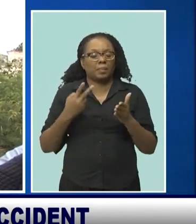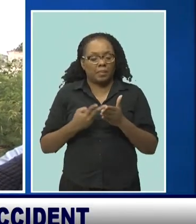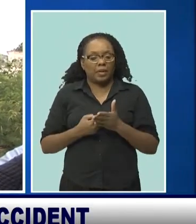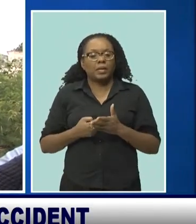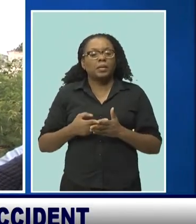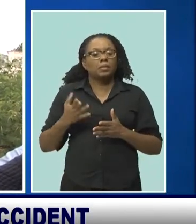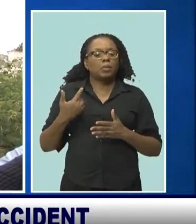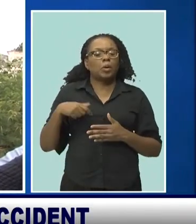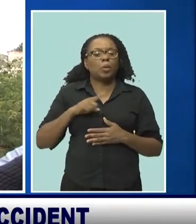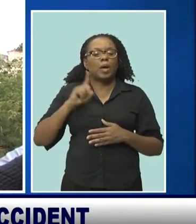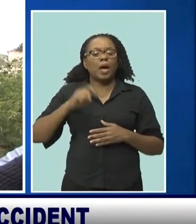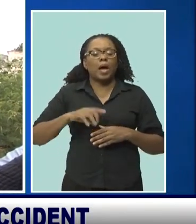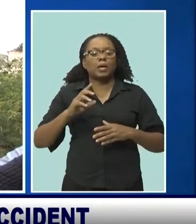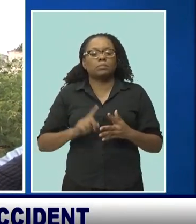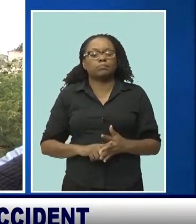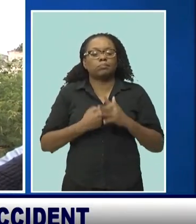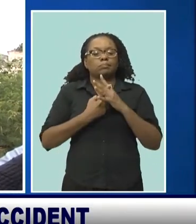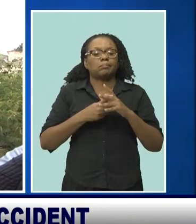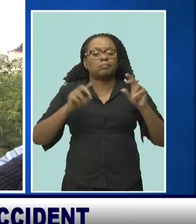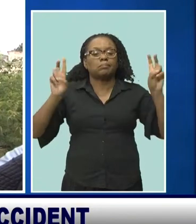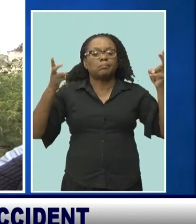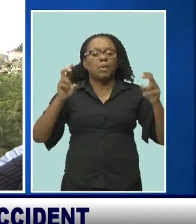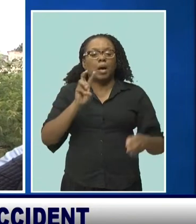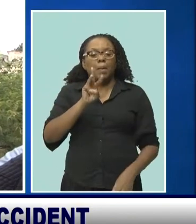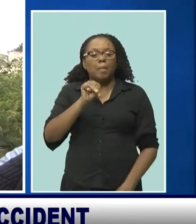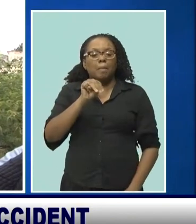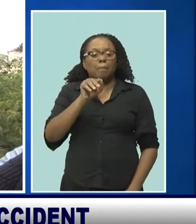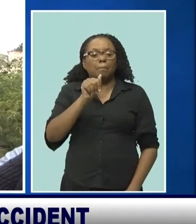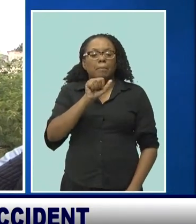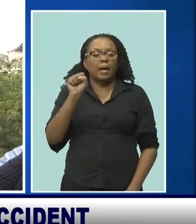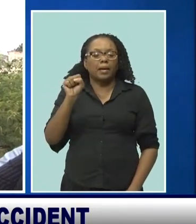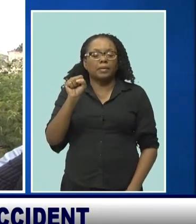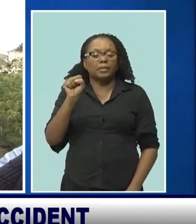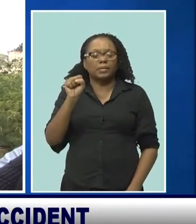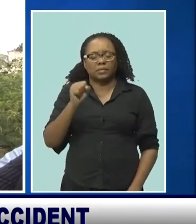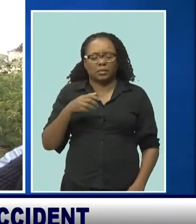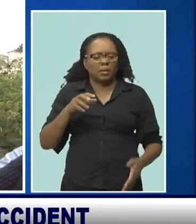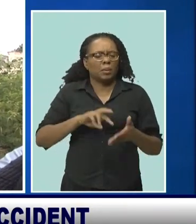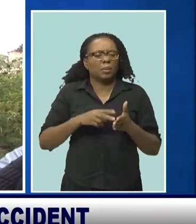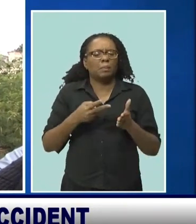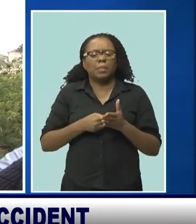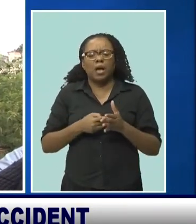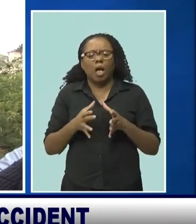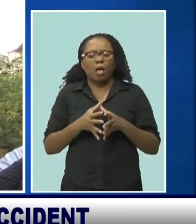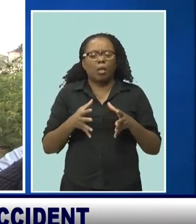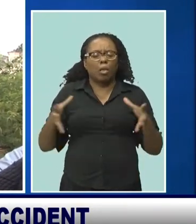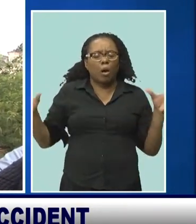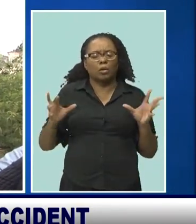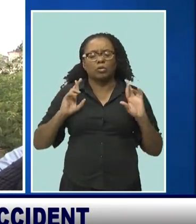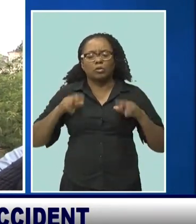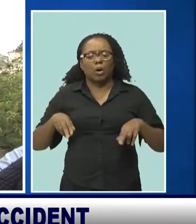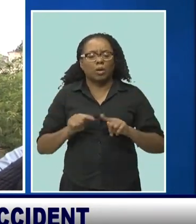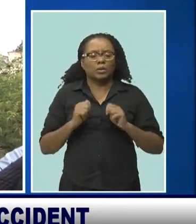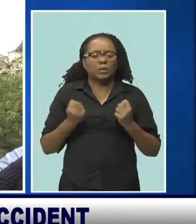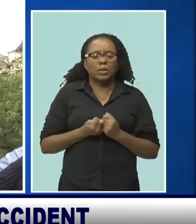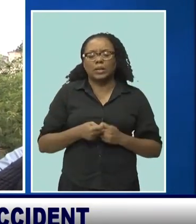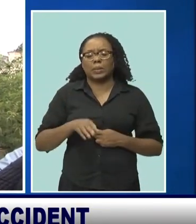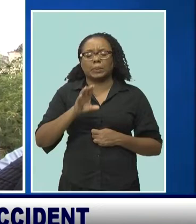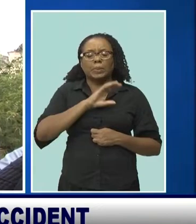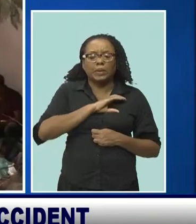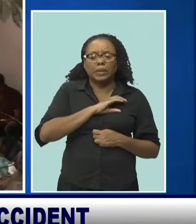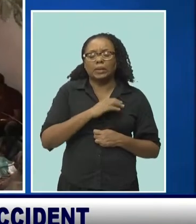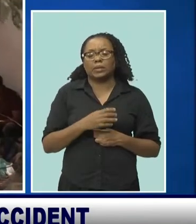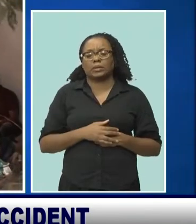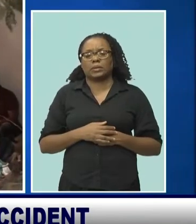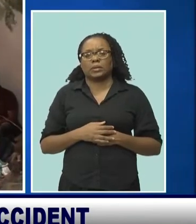which would involve the police, the fire, ambulance, the Barbados Defence Force, a response from all those personnel.